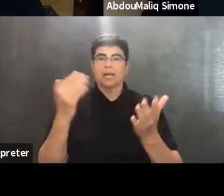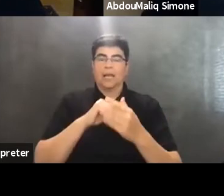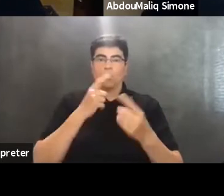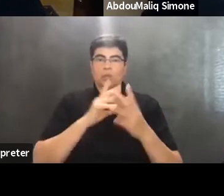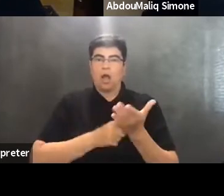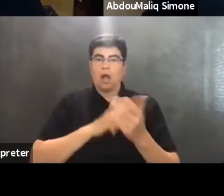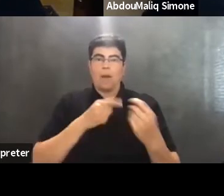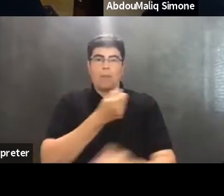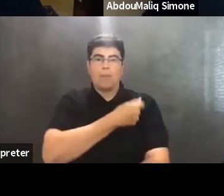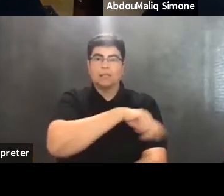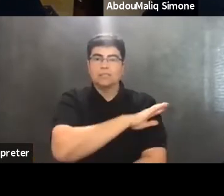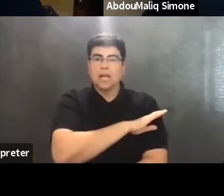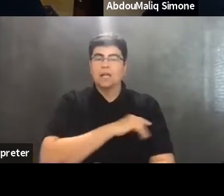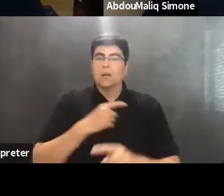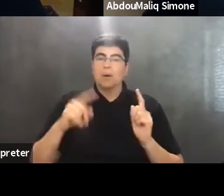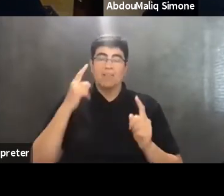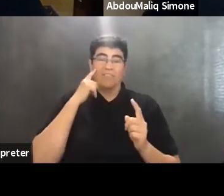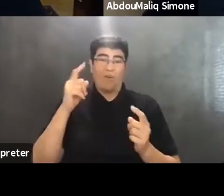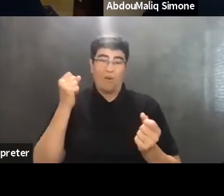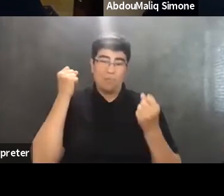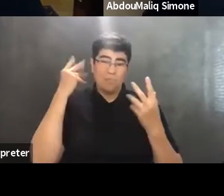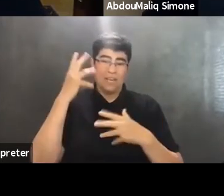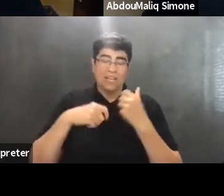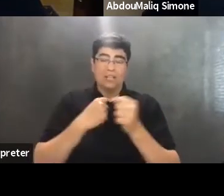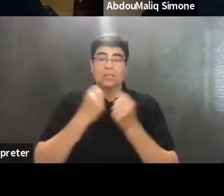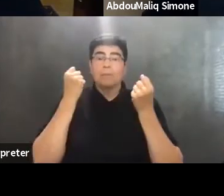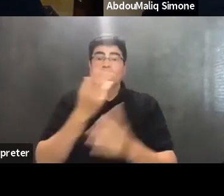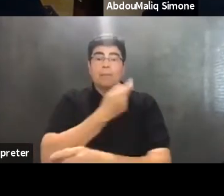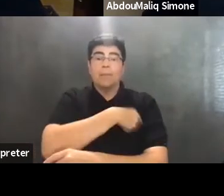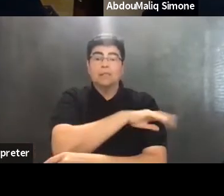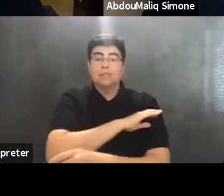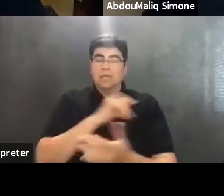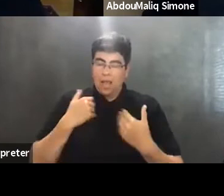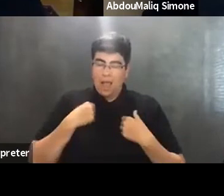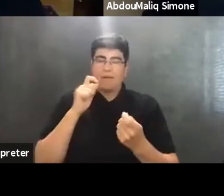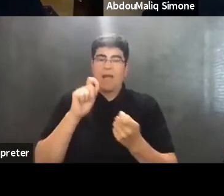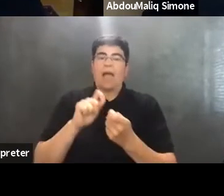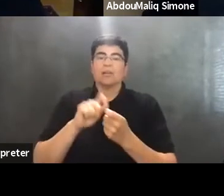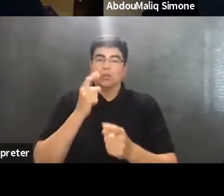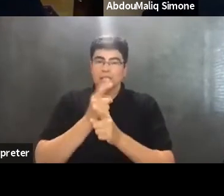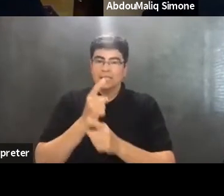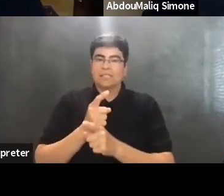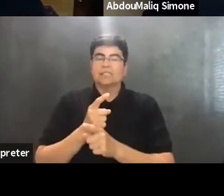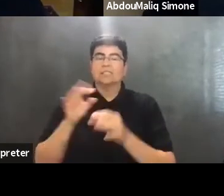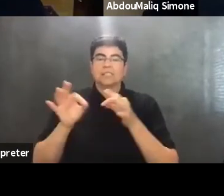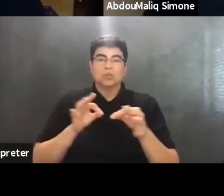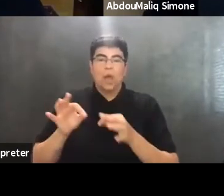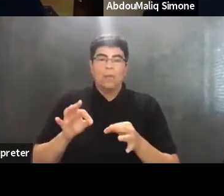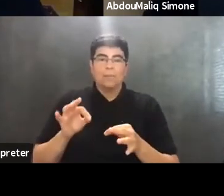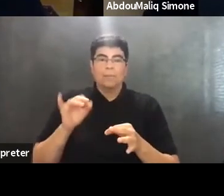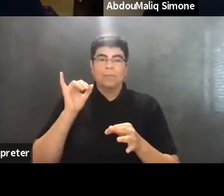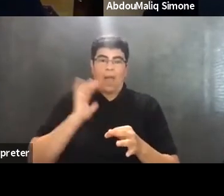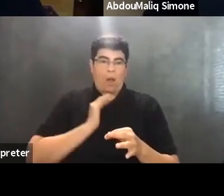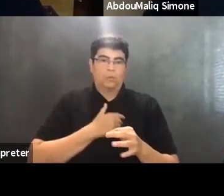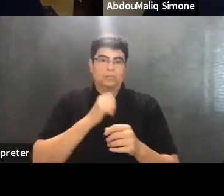it's been for decades now that many Palestinians have very accurately described our